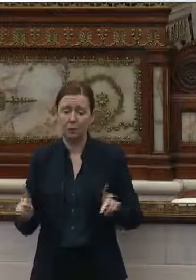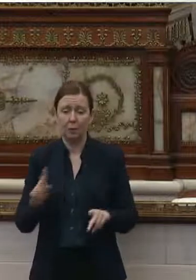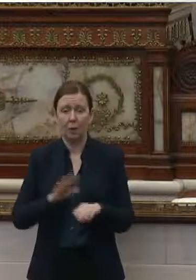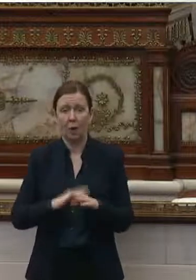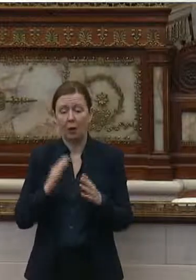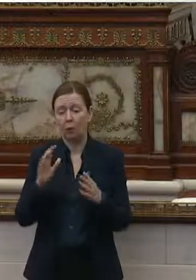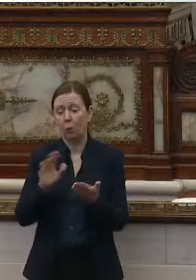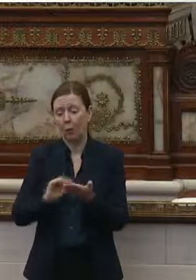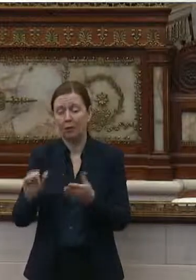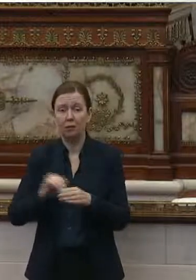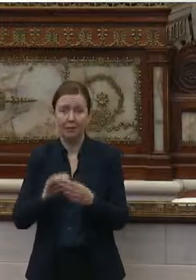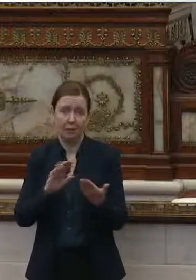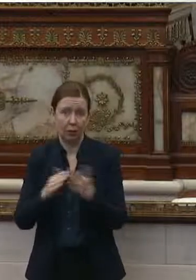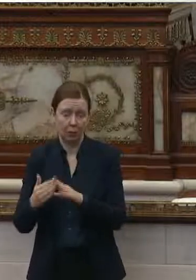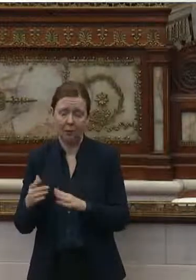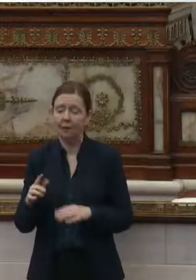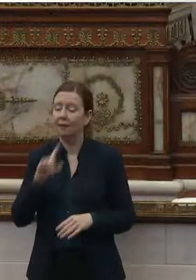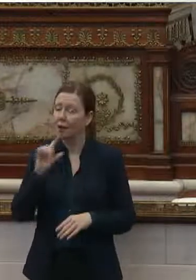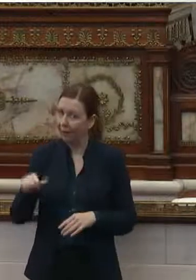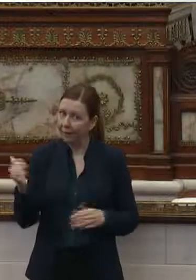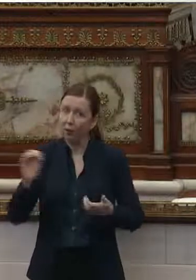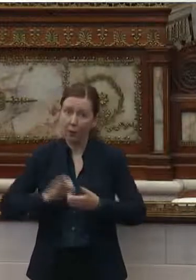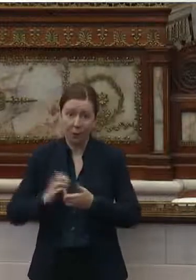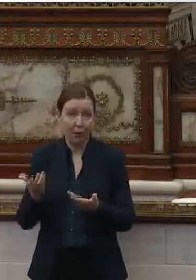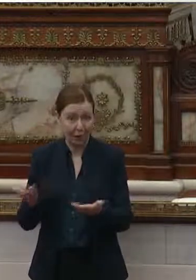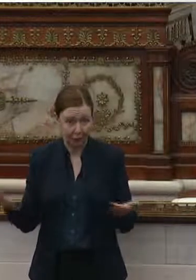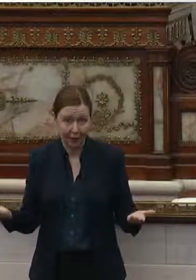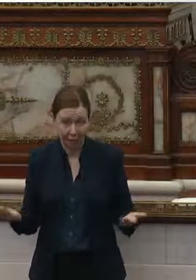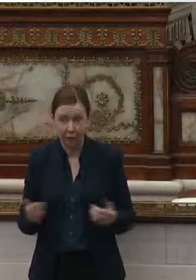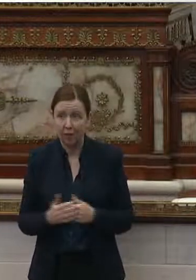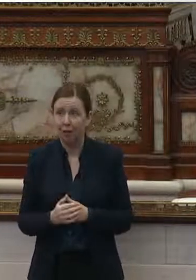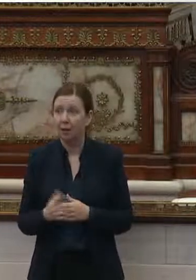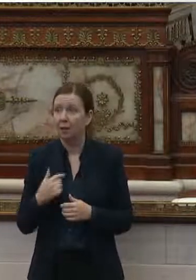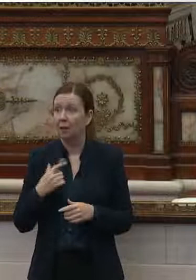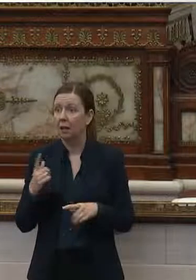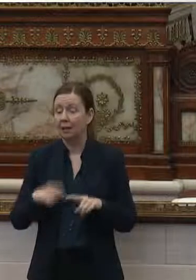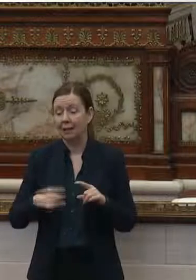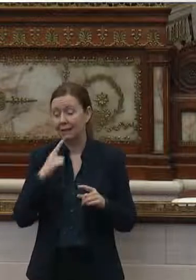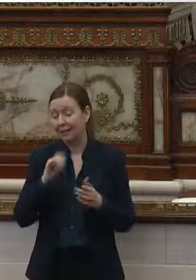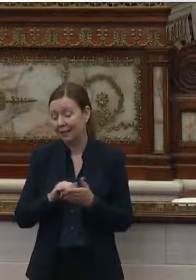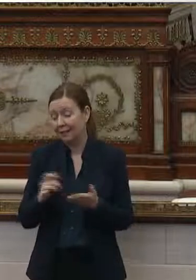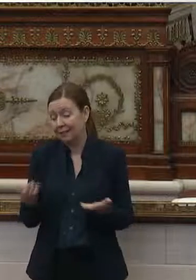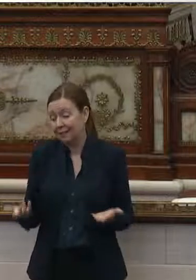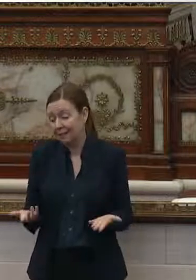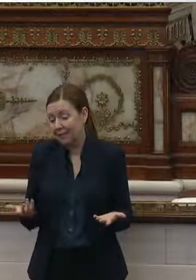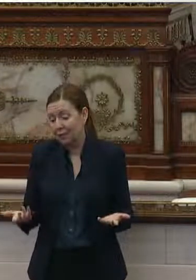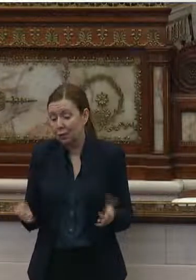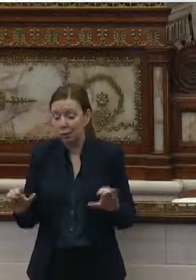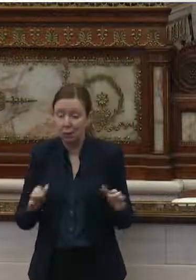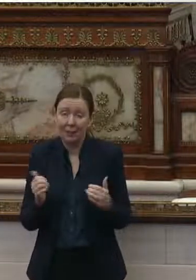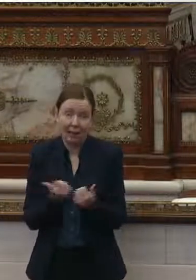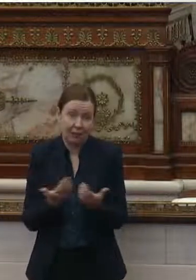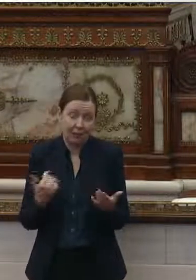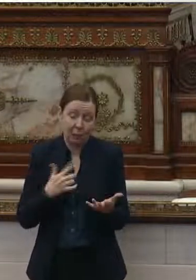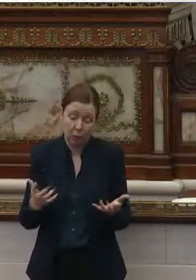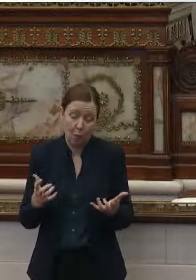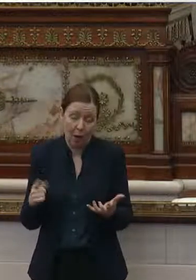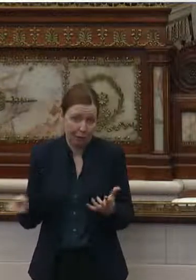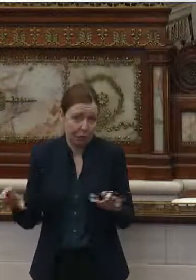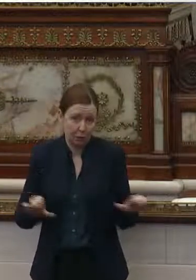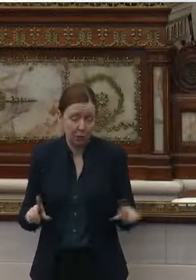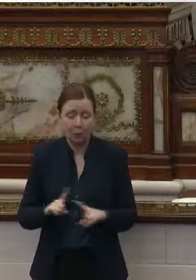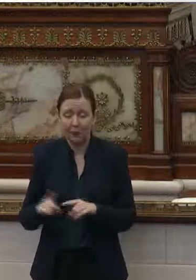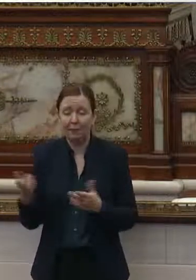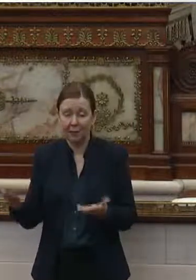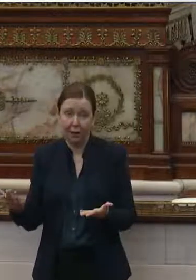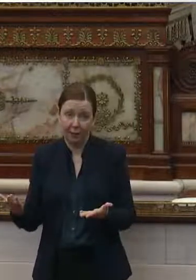waivers in the community. So, they are another partner out there. I can't say that they're necessarily doing all the things we would like to have happen, but